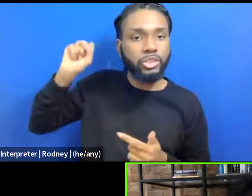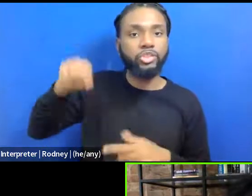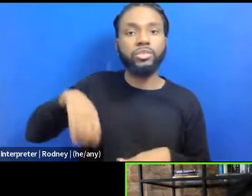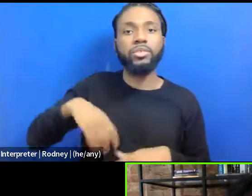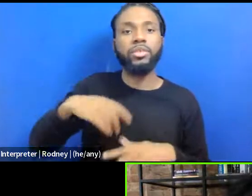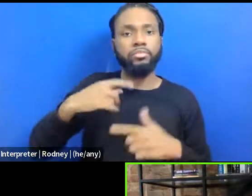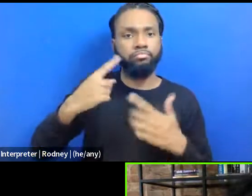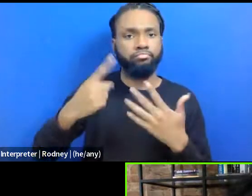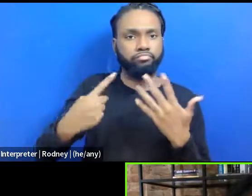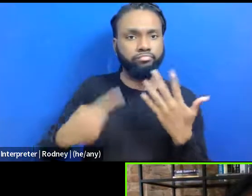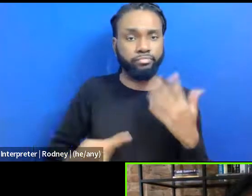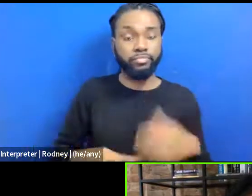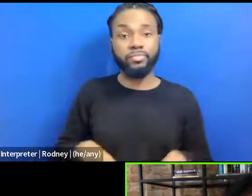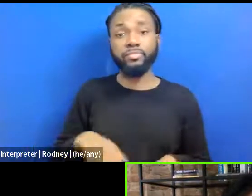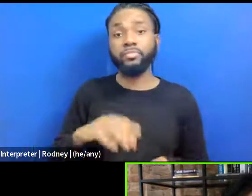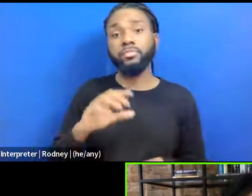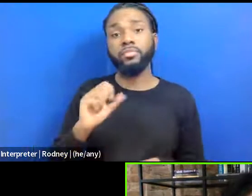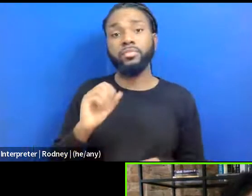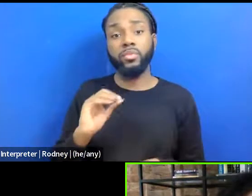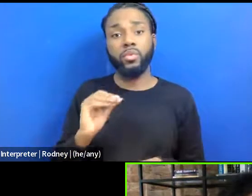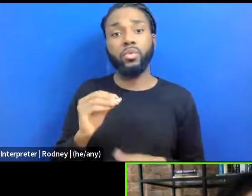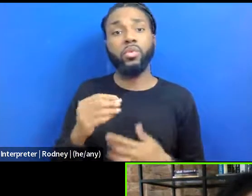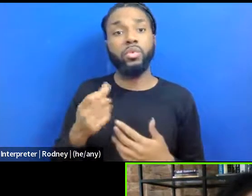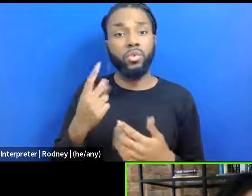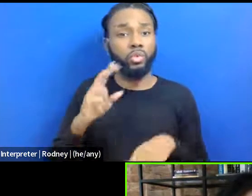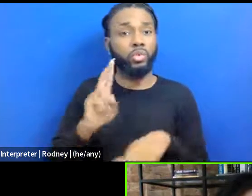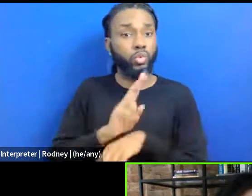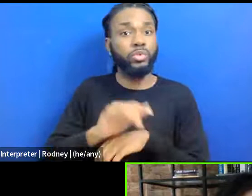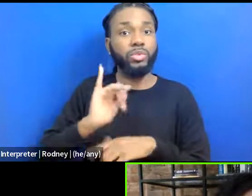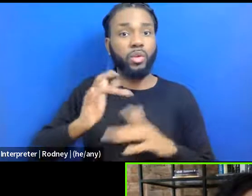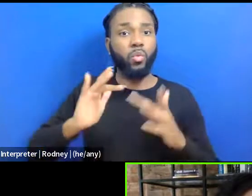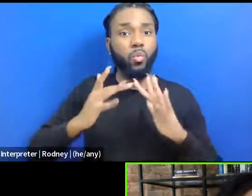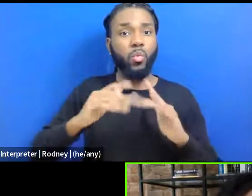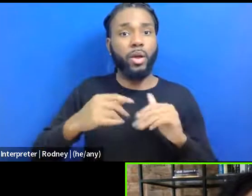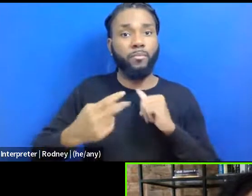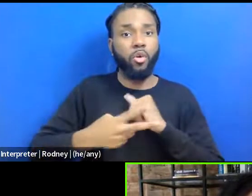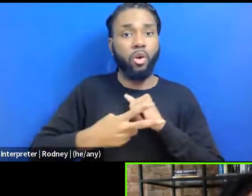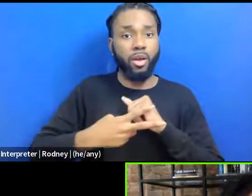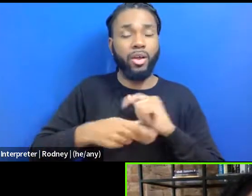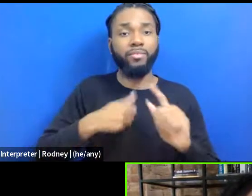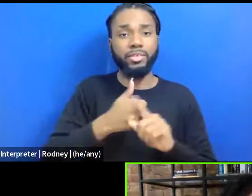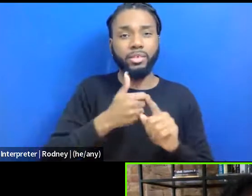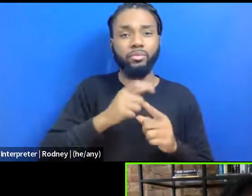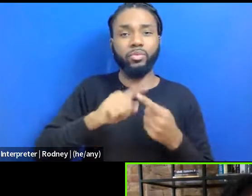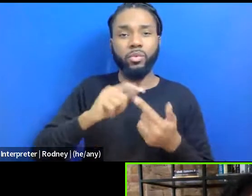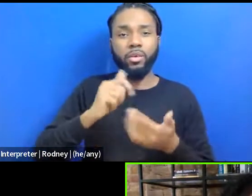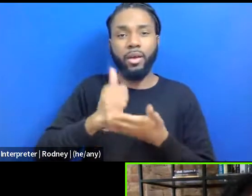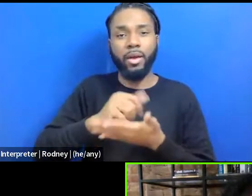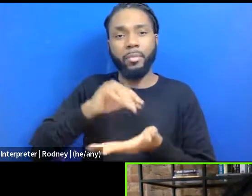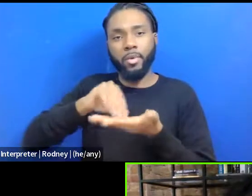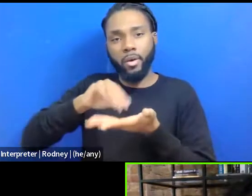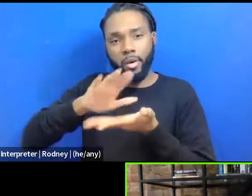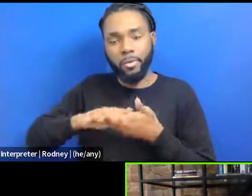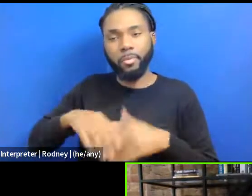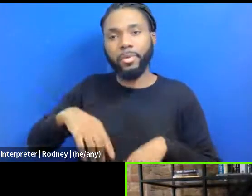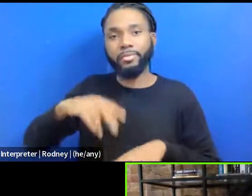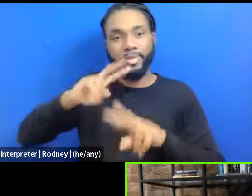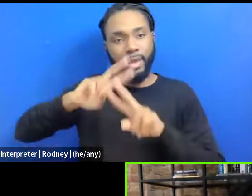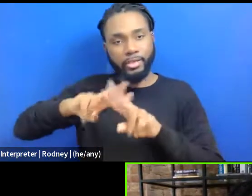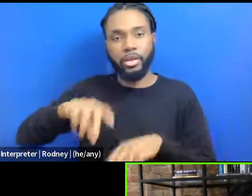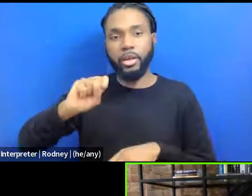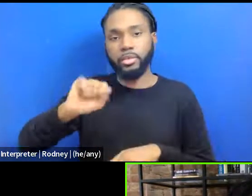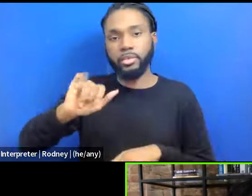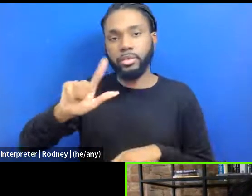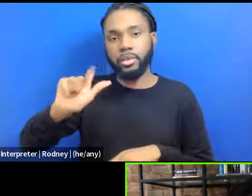forth. And so using web archiving to sort of document hashtag syllabi, as well as